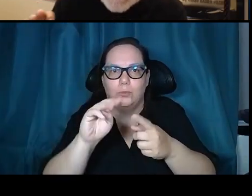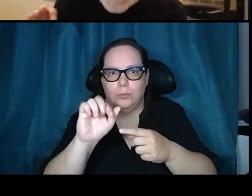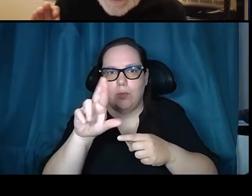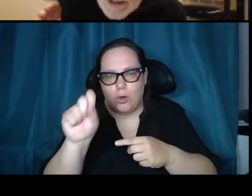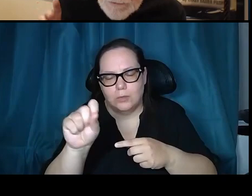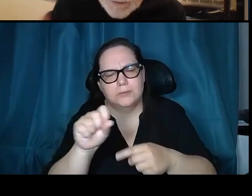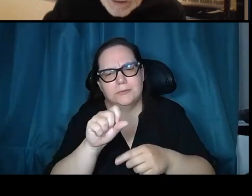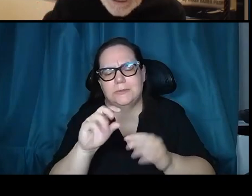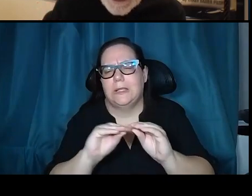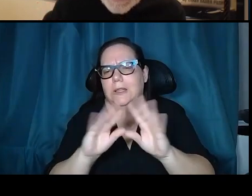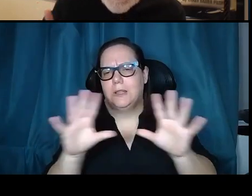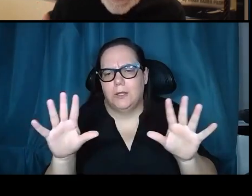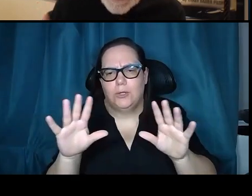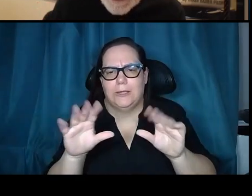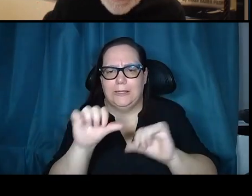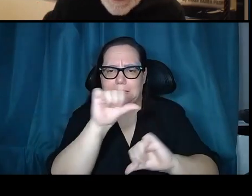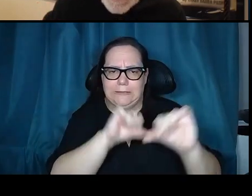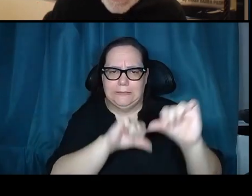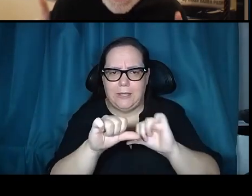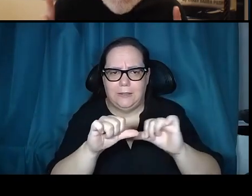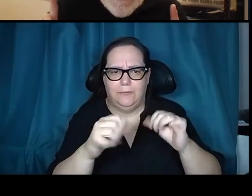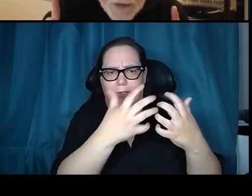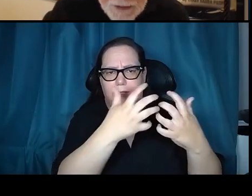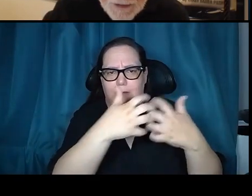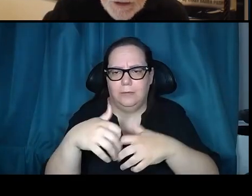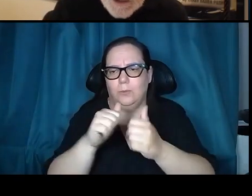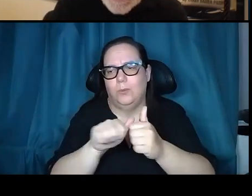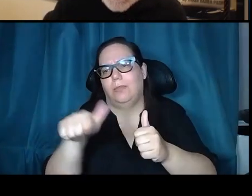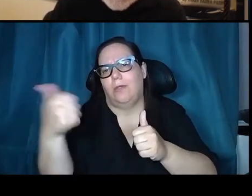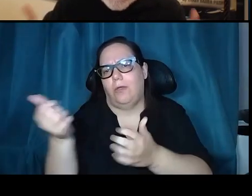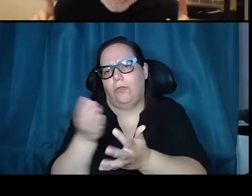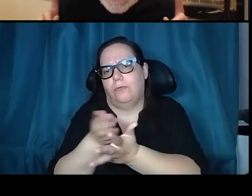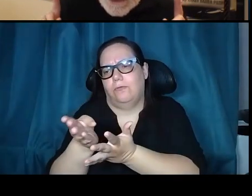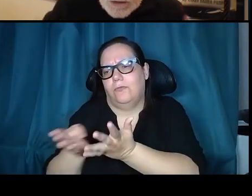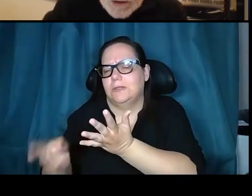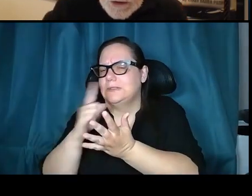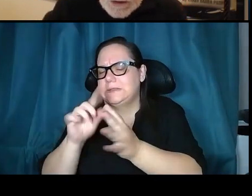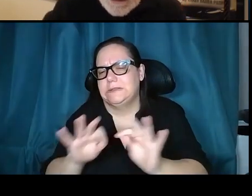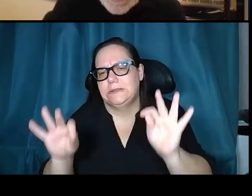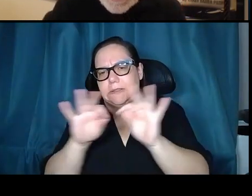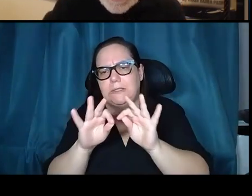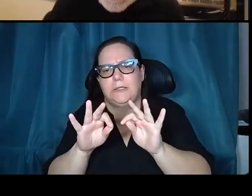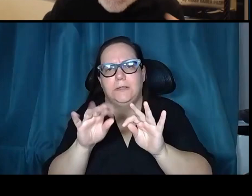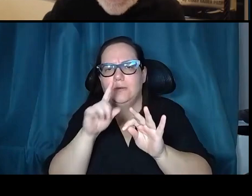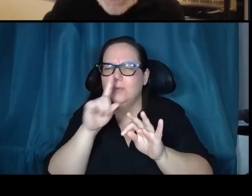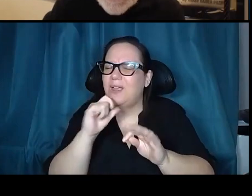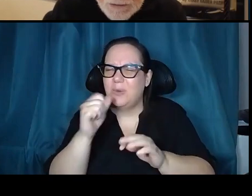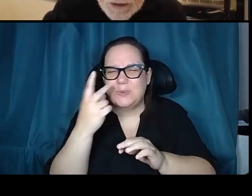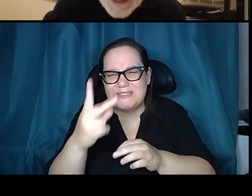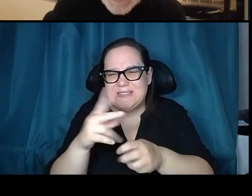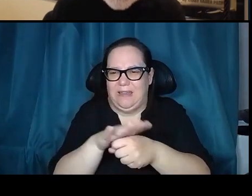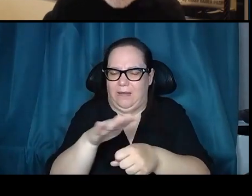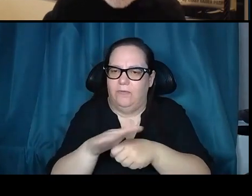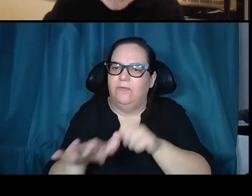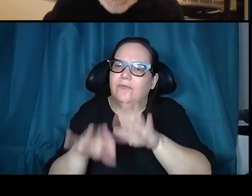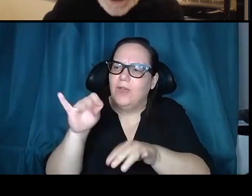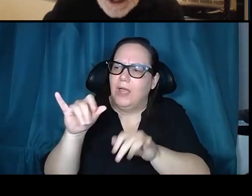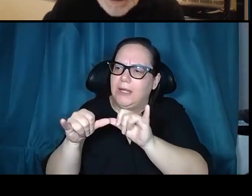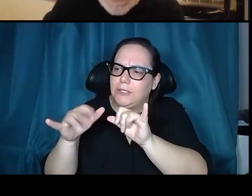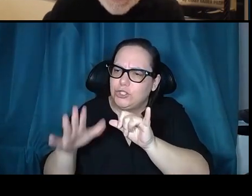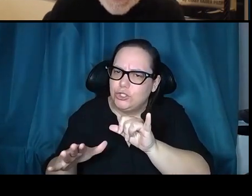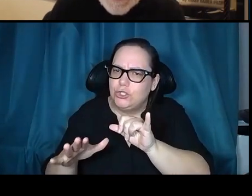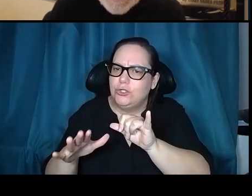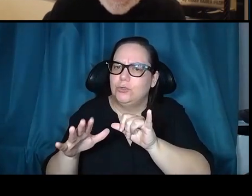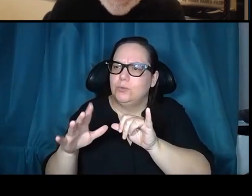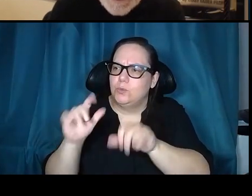I see not enough of this at the present time. Find the engineers, get shoulder to shoulder with them, tell them your dreams, ask them how